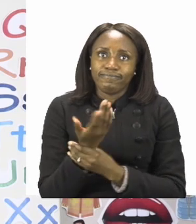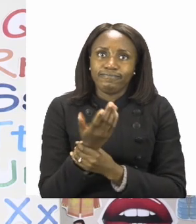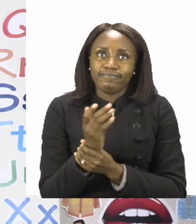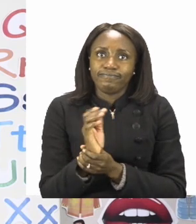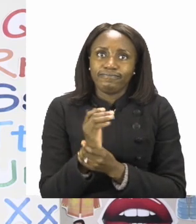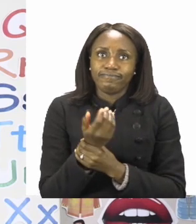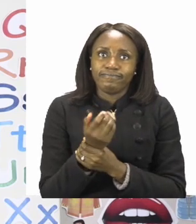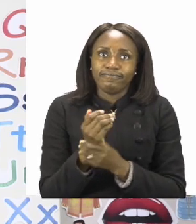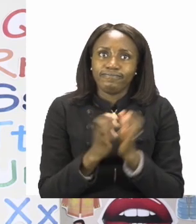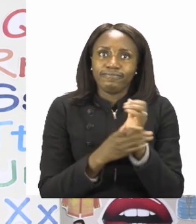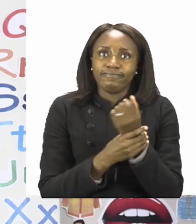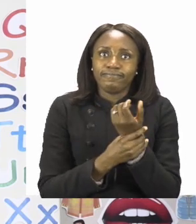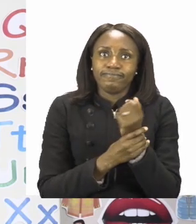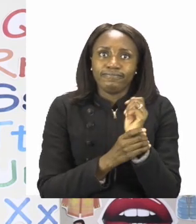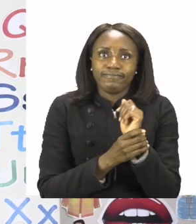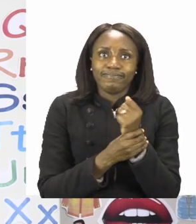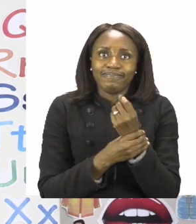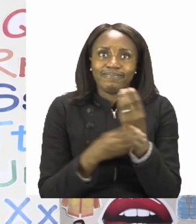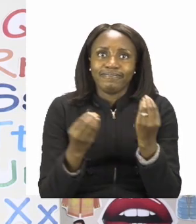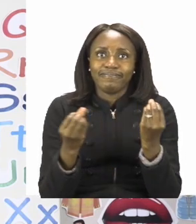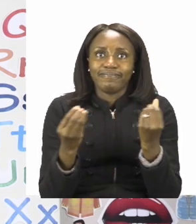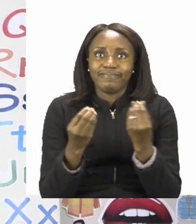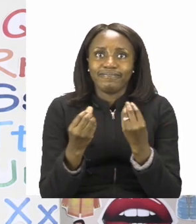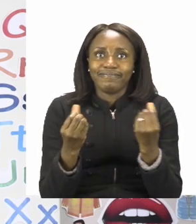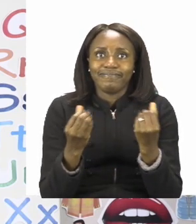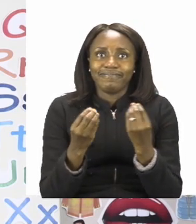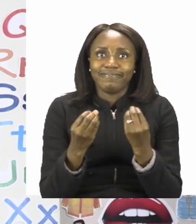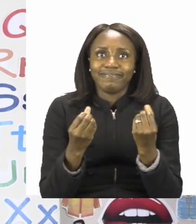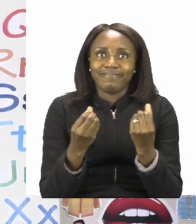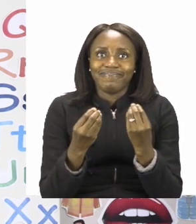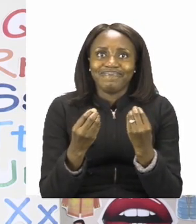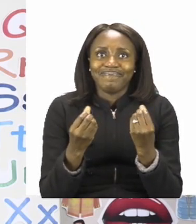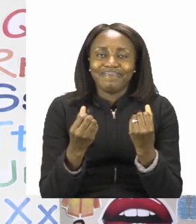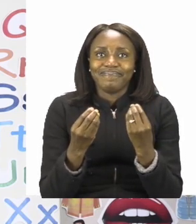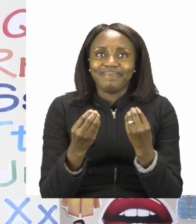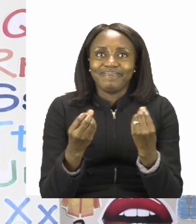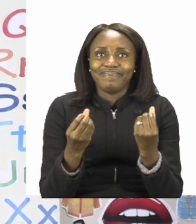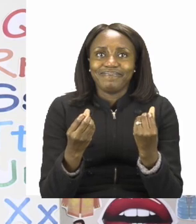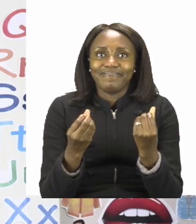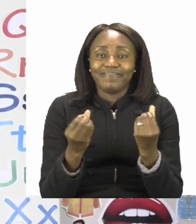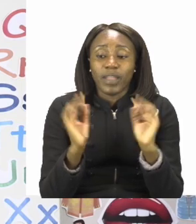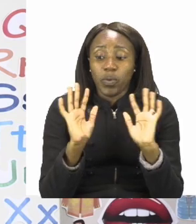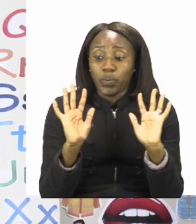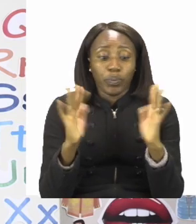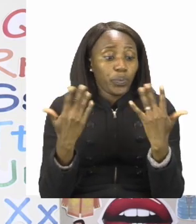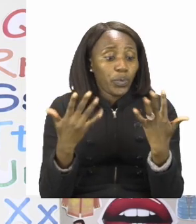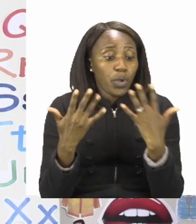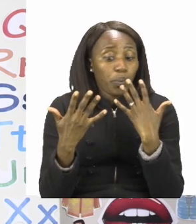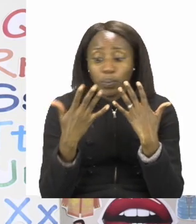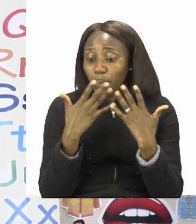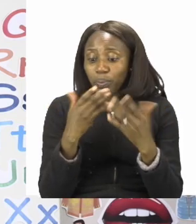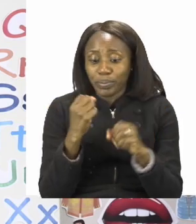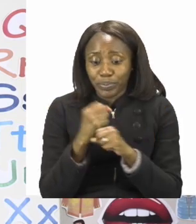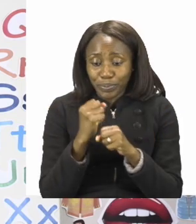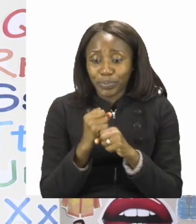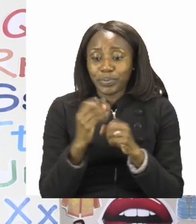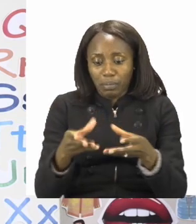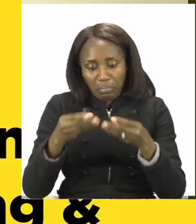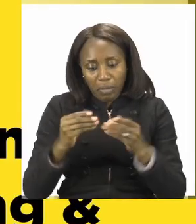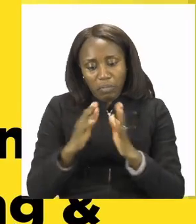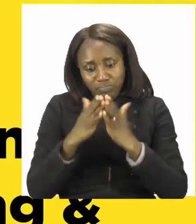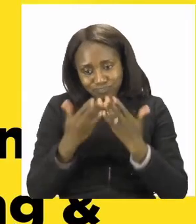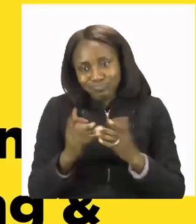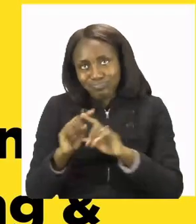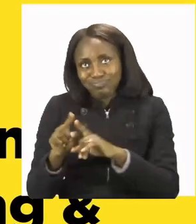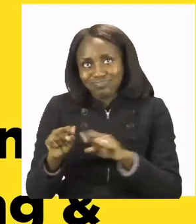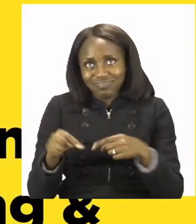our wrists and our fingertips too. Make sure your hands are dry before you touch anything